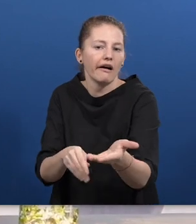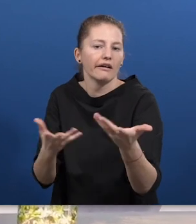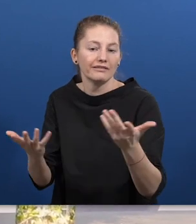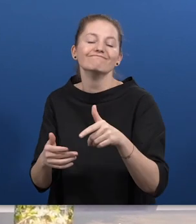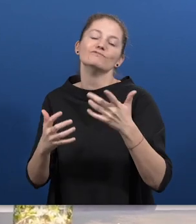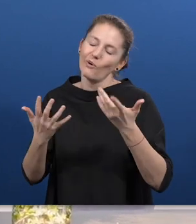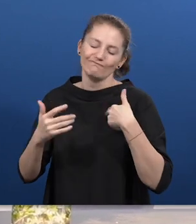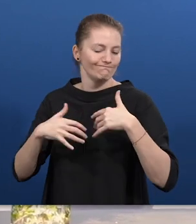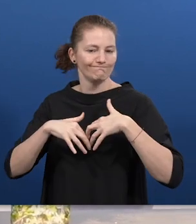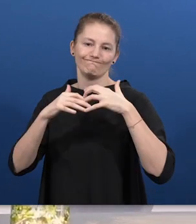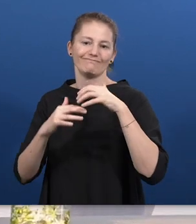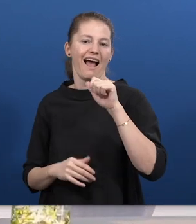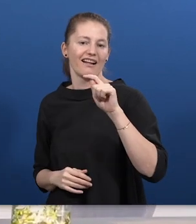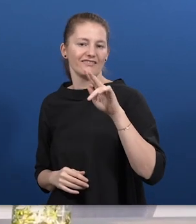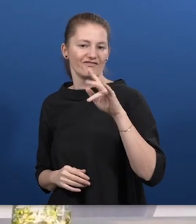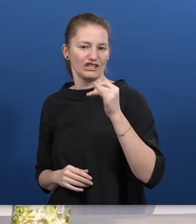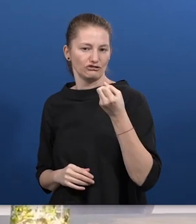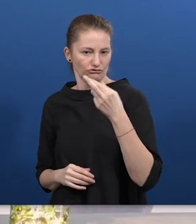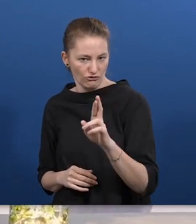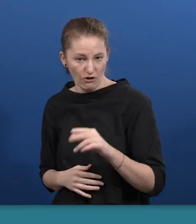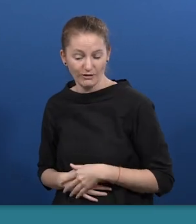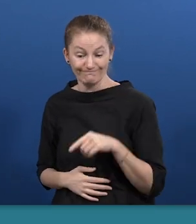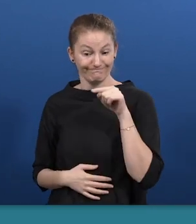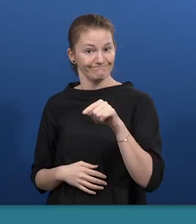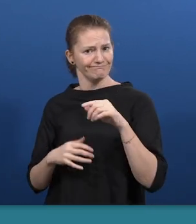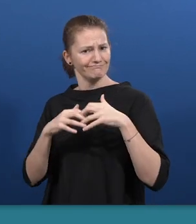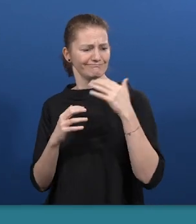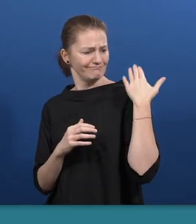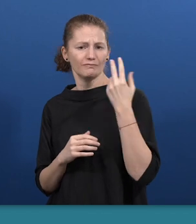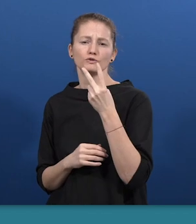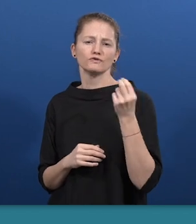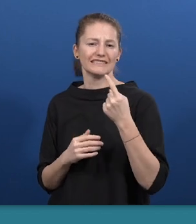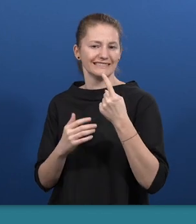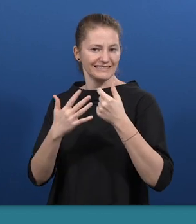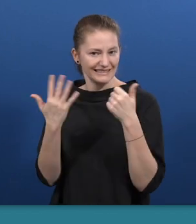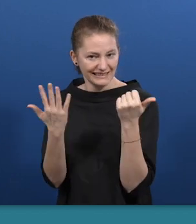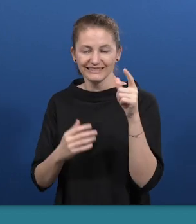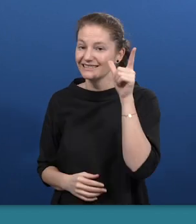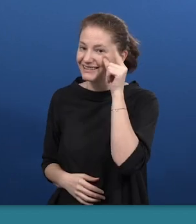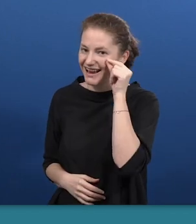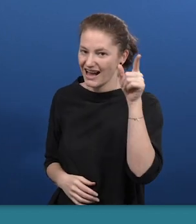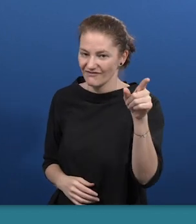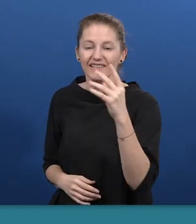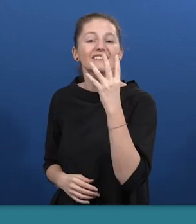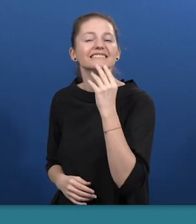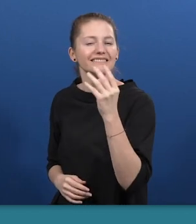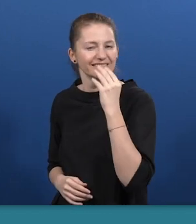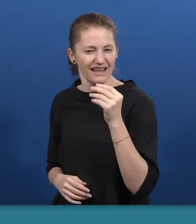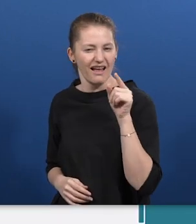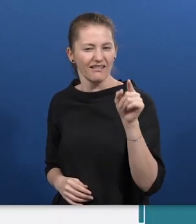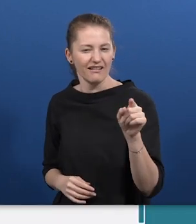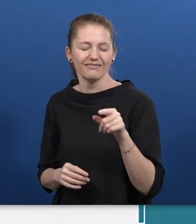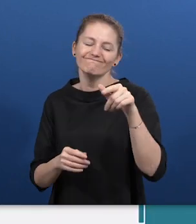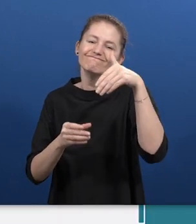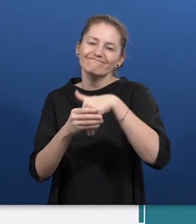ADVISER was founded in 2016 in Tel Aviv, Israel. It's an artificial intelligence-based digital platform that helps persons with